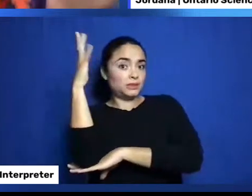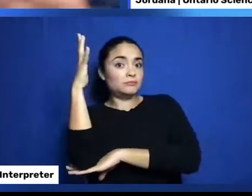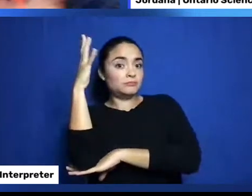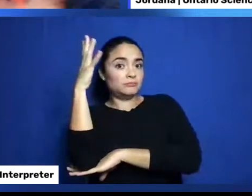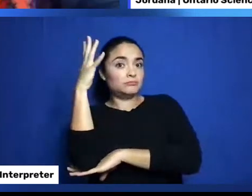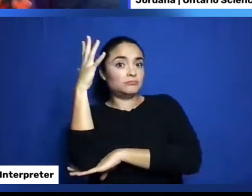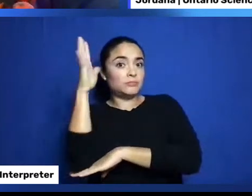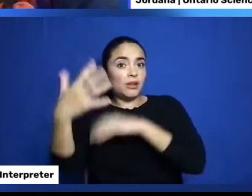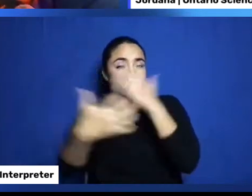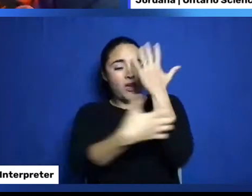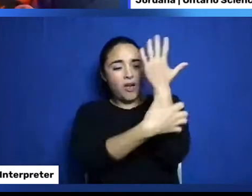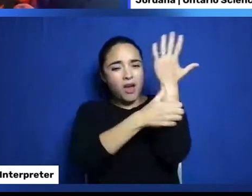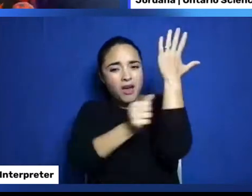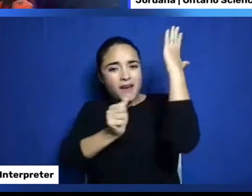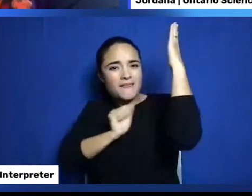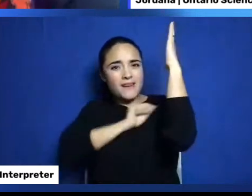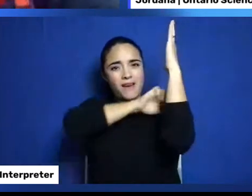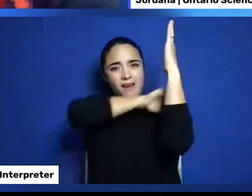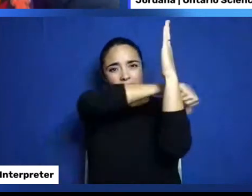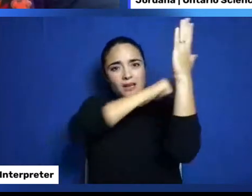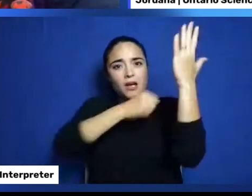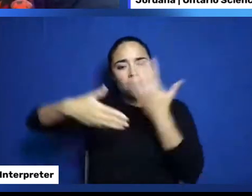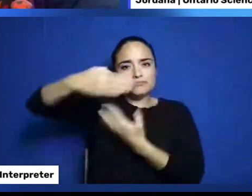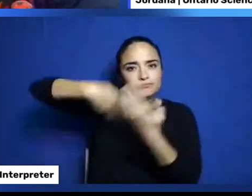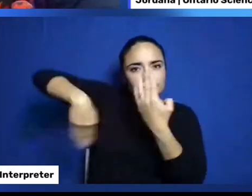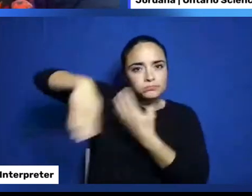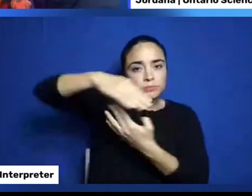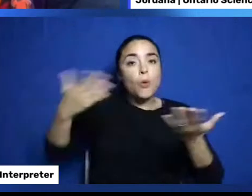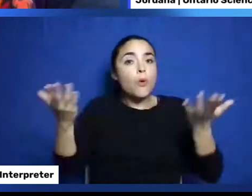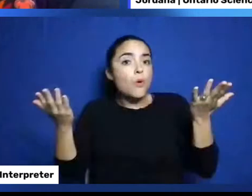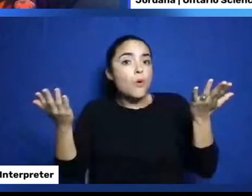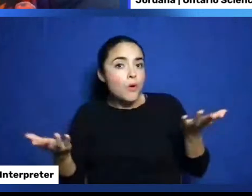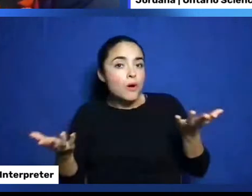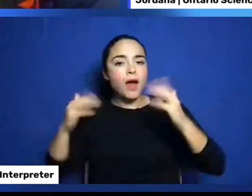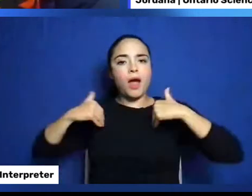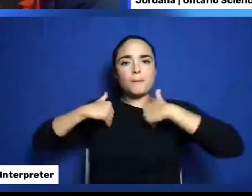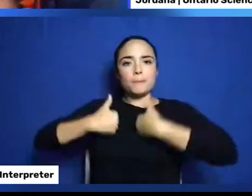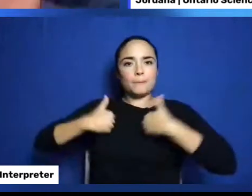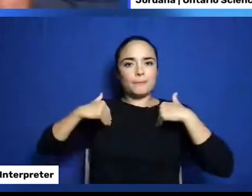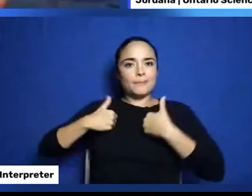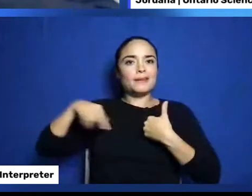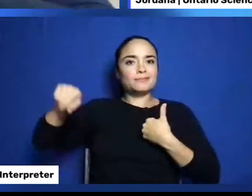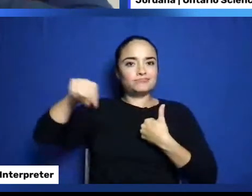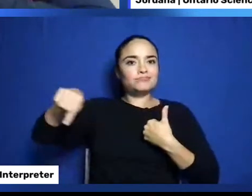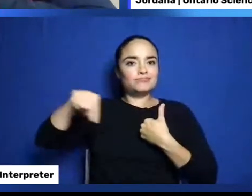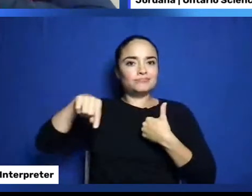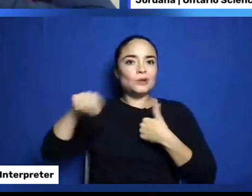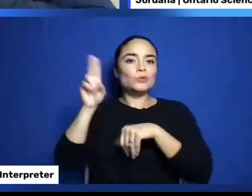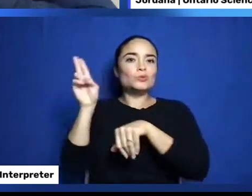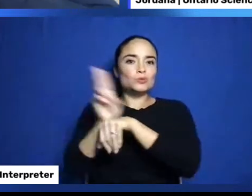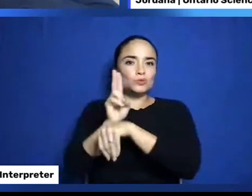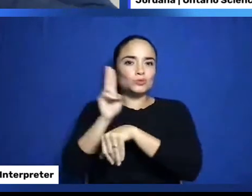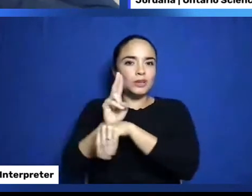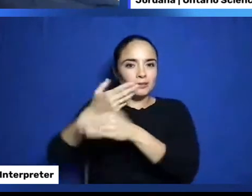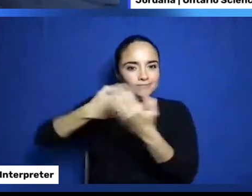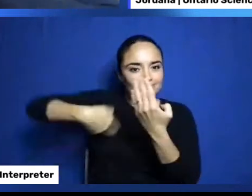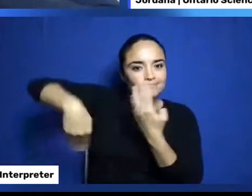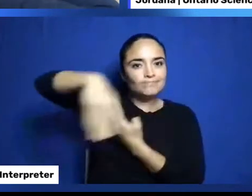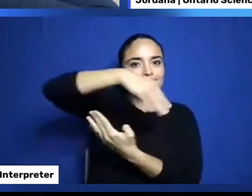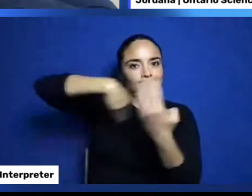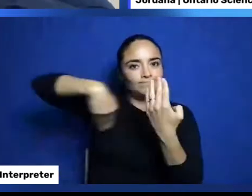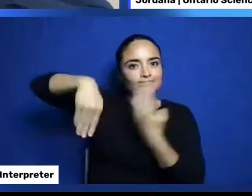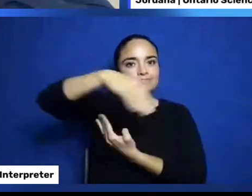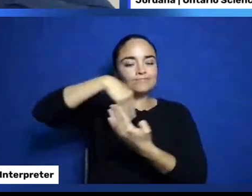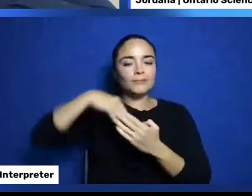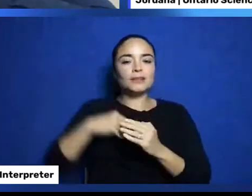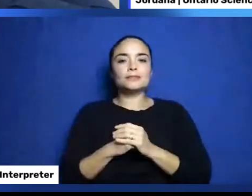a nice leather outside for the teepee. So. That is a great question. Thank you so much. So. I didn't say how long though. I meant it takes